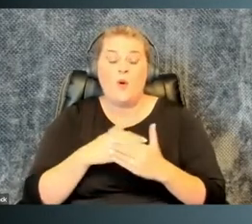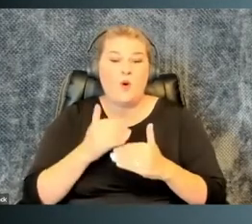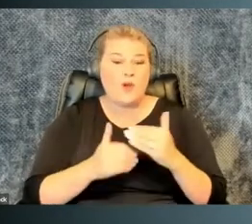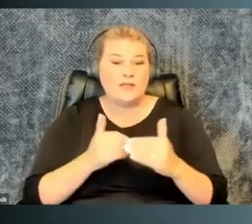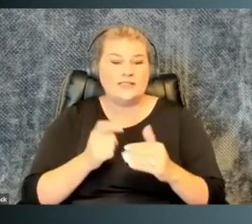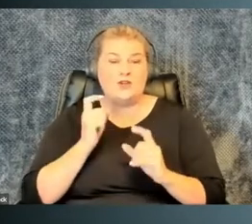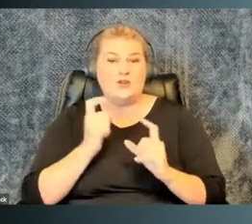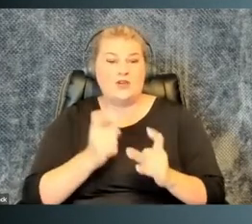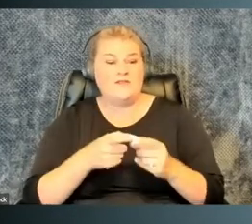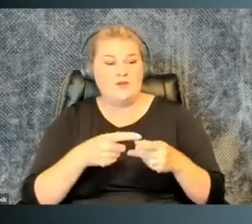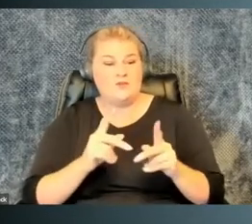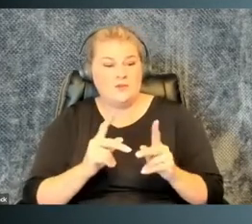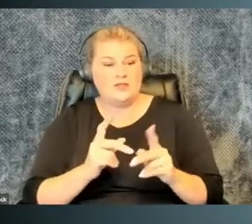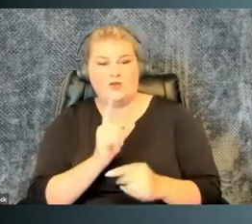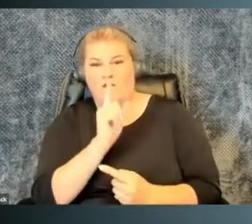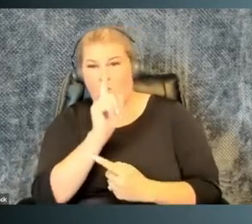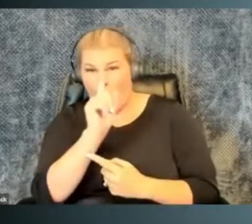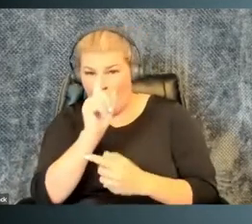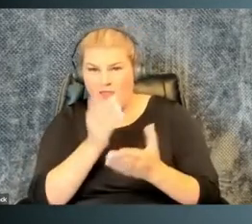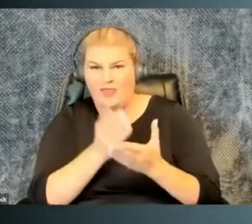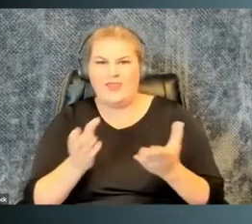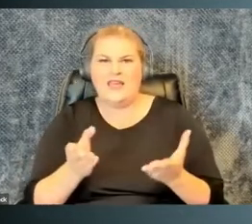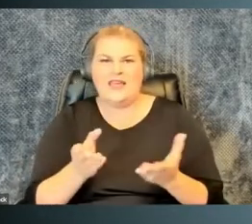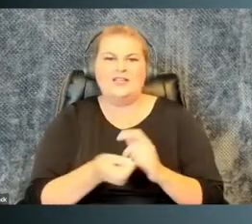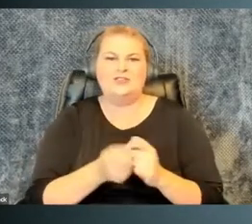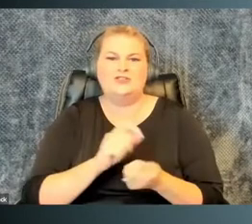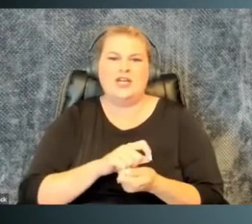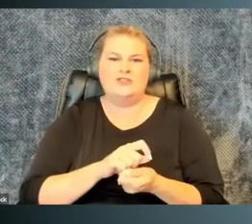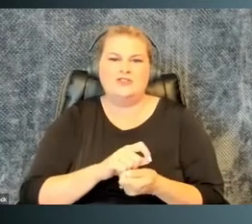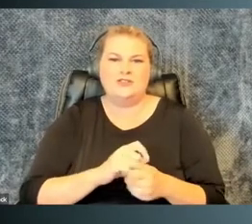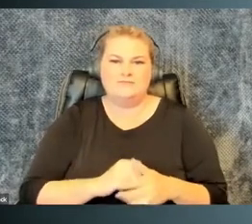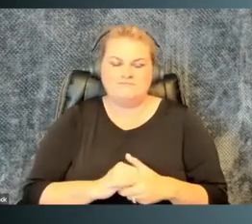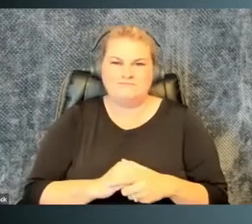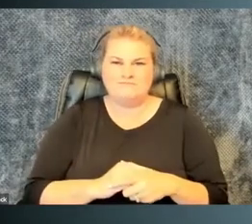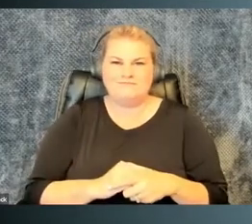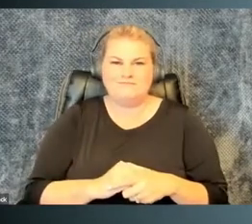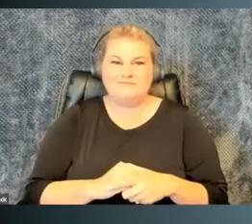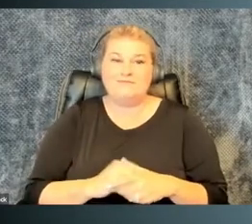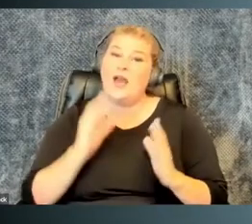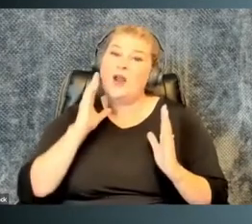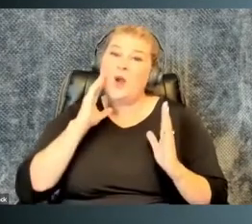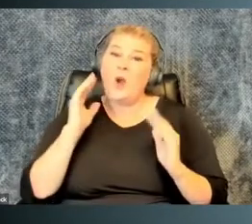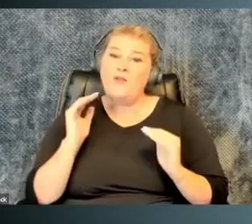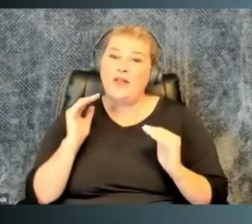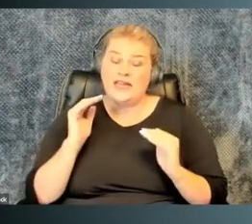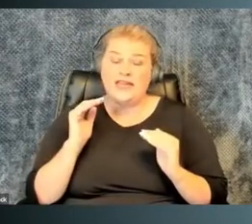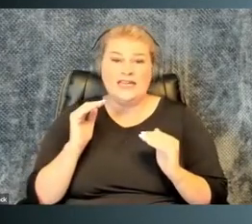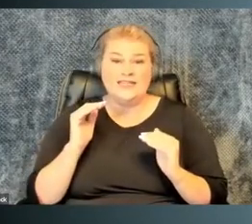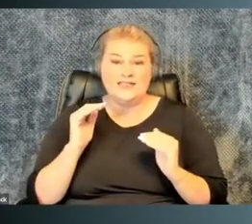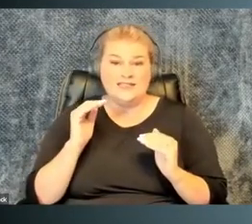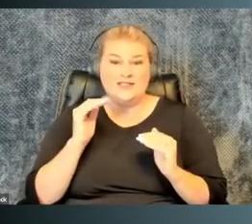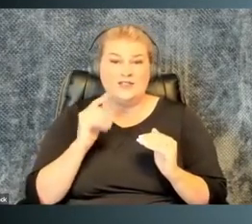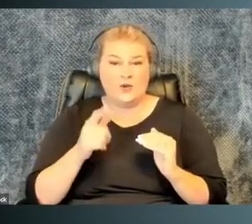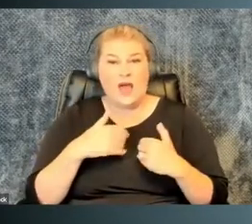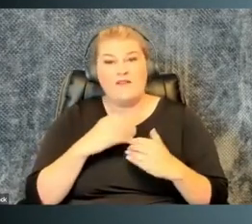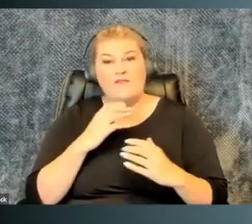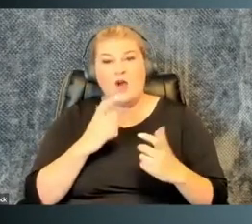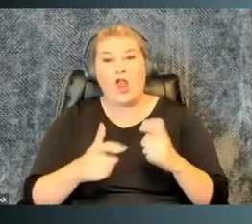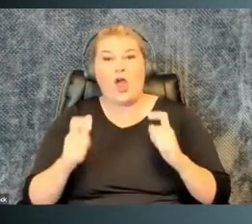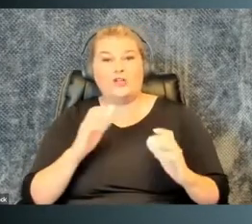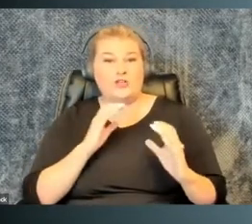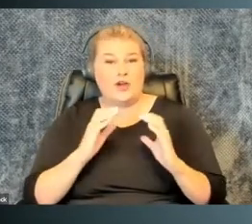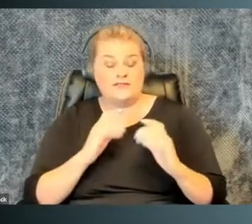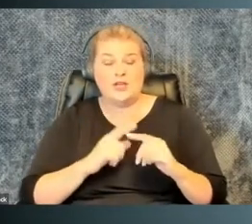changed. You go through this whole process and you're given permission to get the one thing that you identified as a barrier changed. Now, hopefully